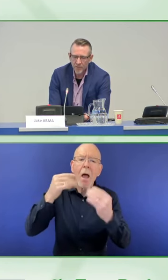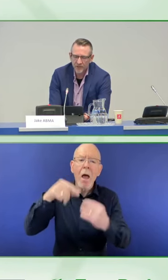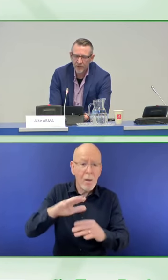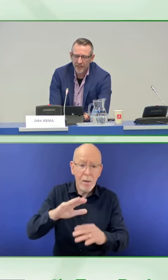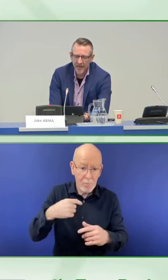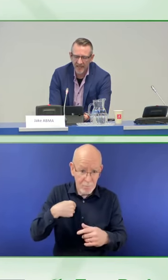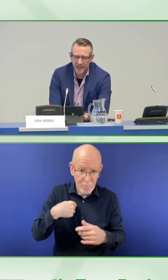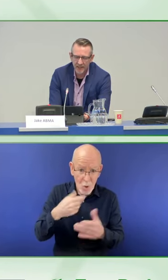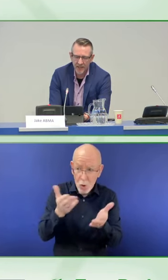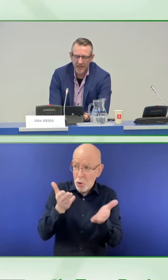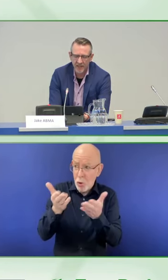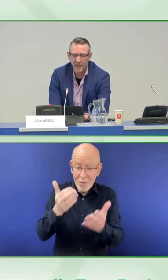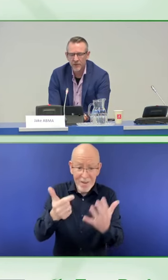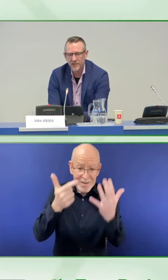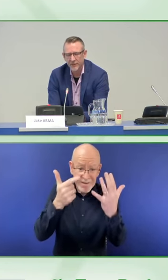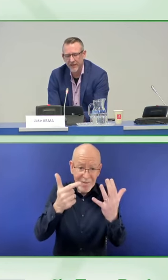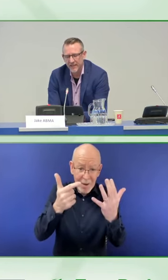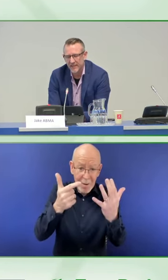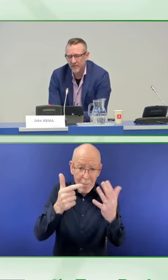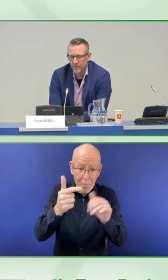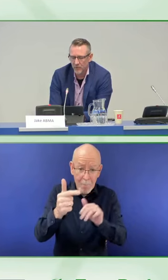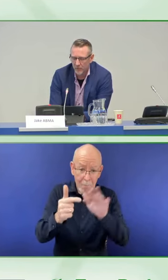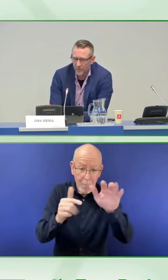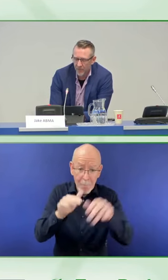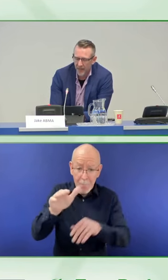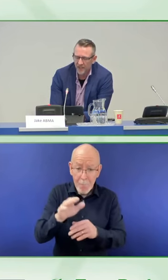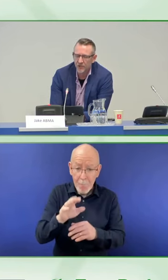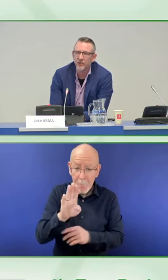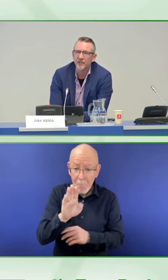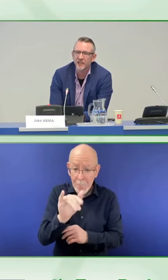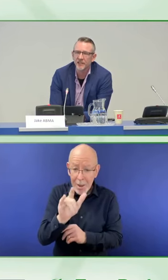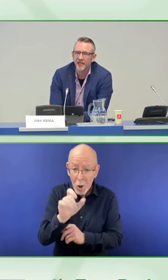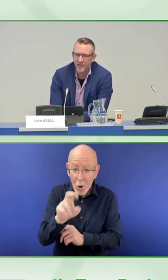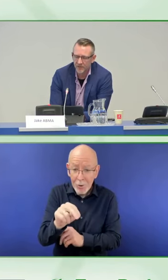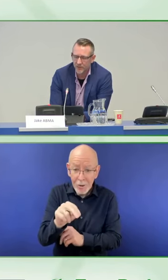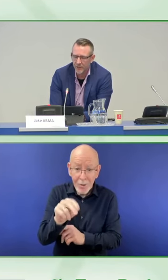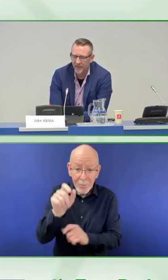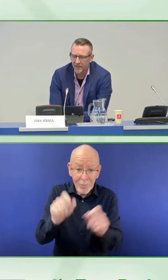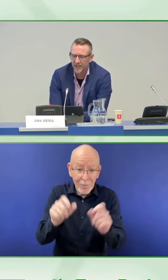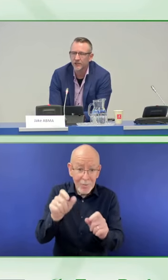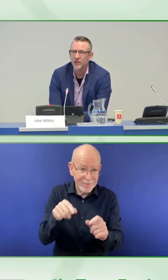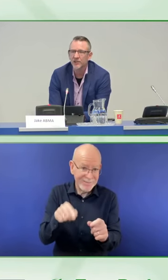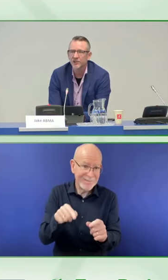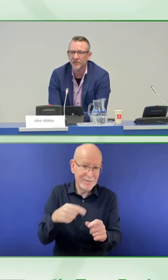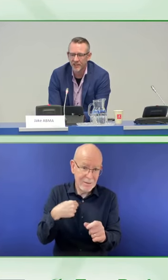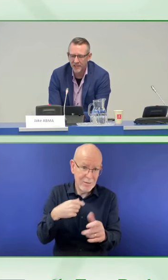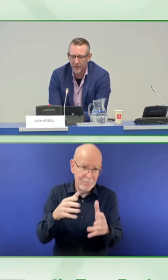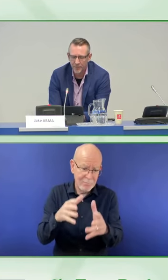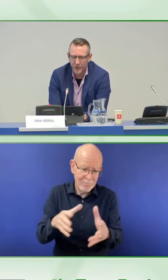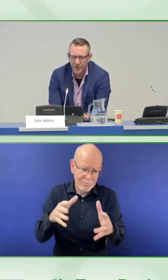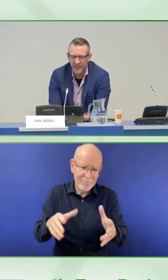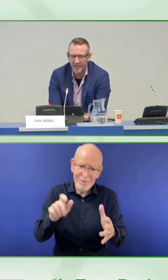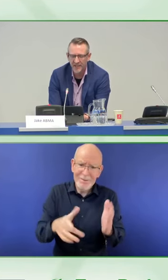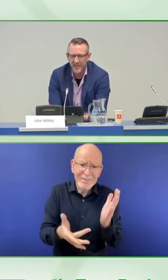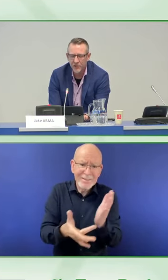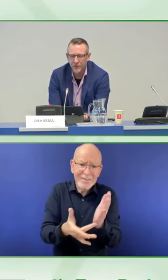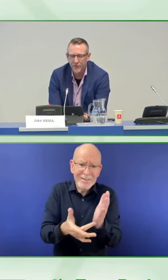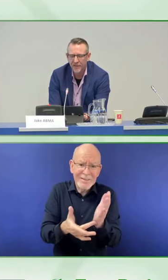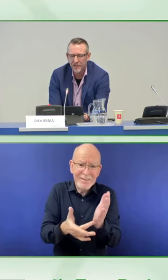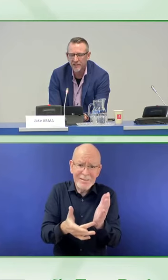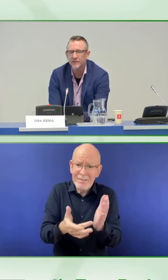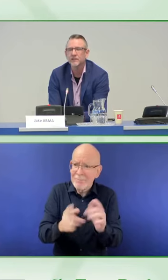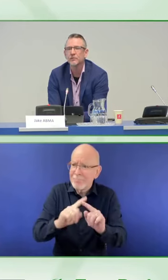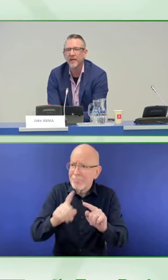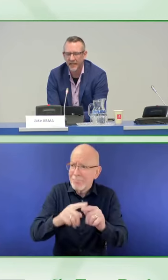Becoming truly inclusive and accessible as an organization requires a solid strategic approach. It is